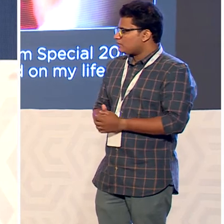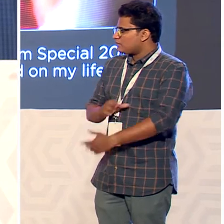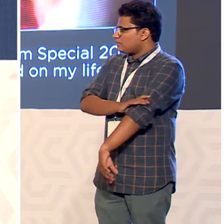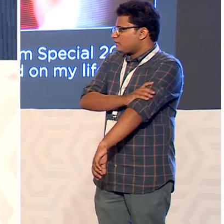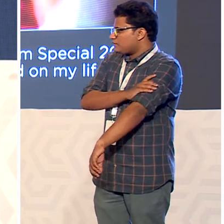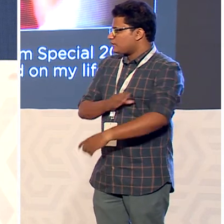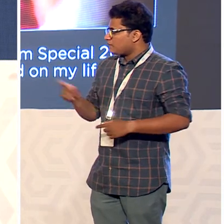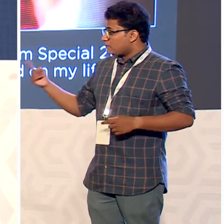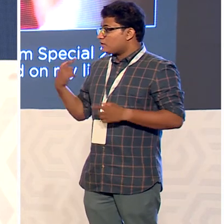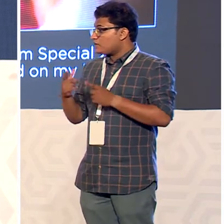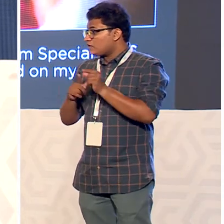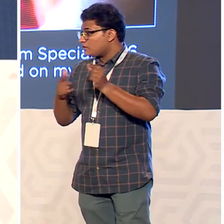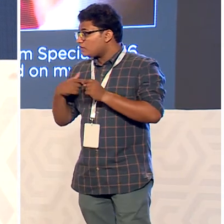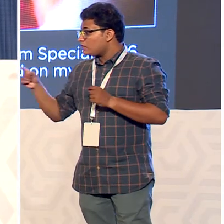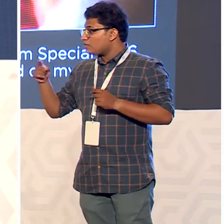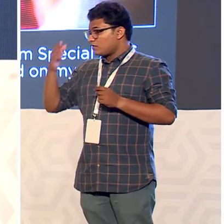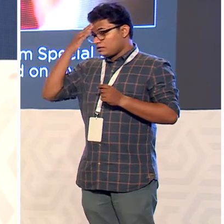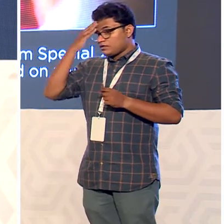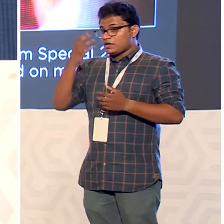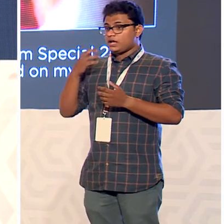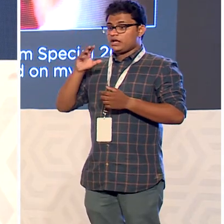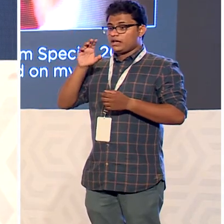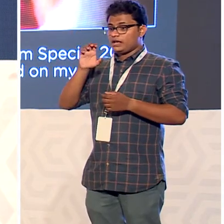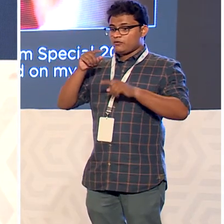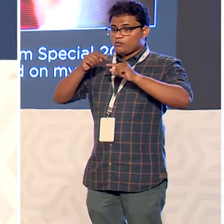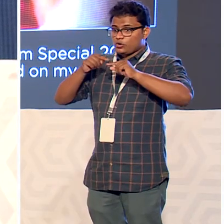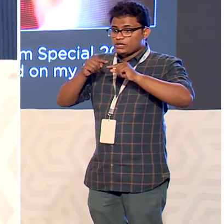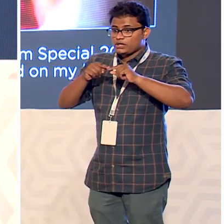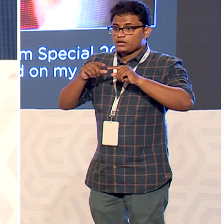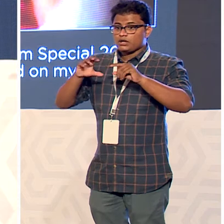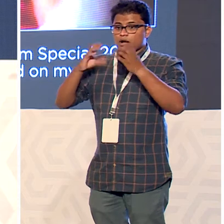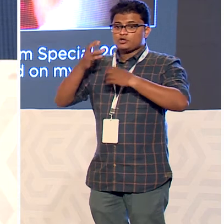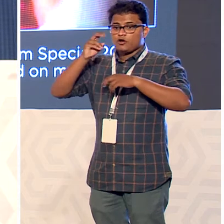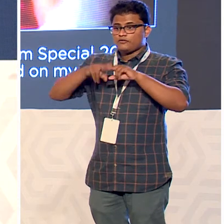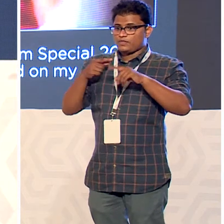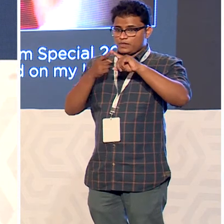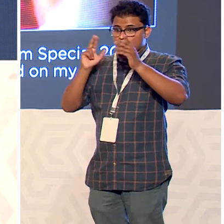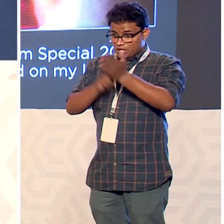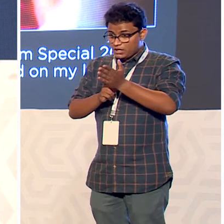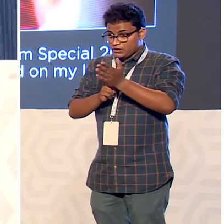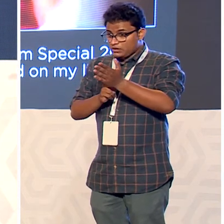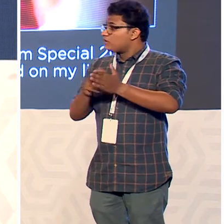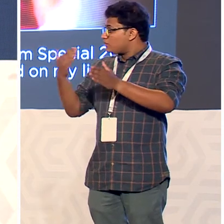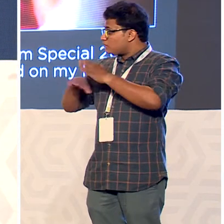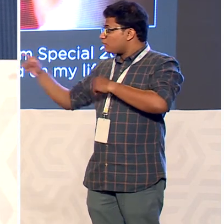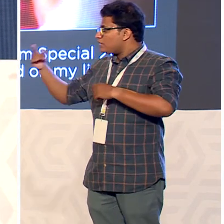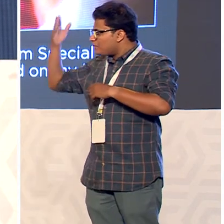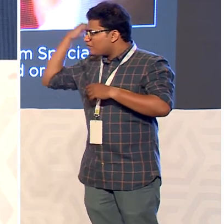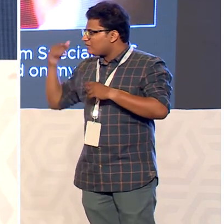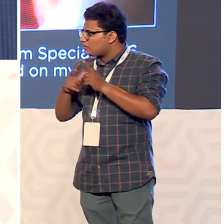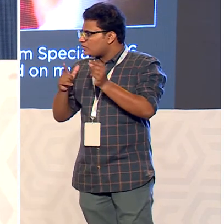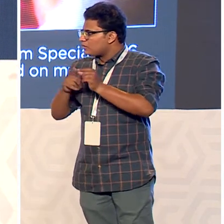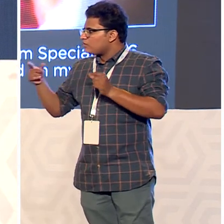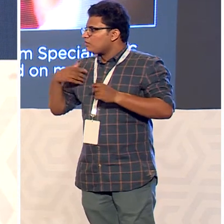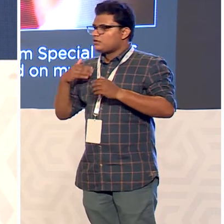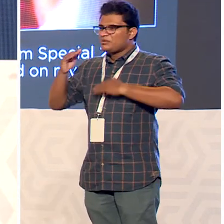this one was done with the election commission of kamil nadu to create awareness about 100 percent voting i used to do puppet shows those days to improve